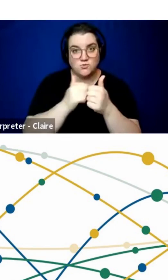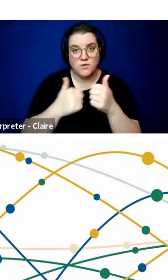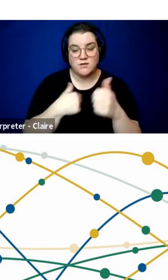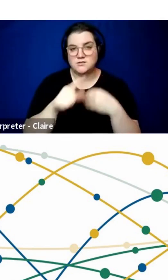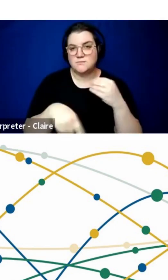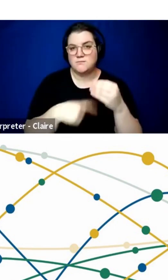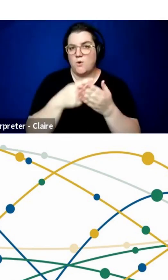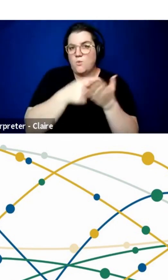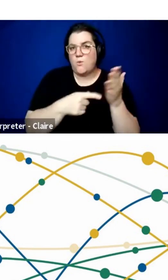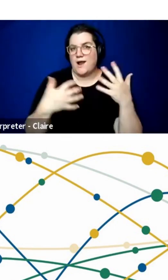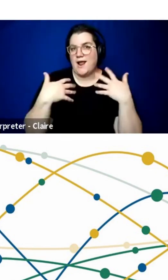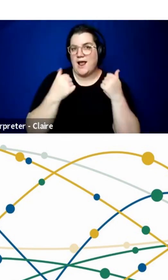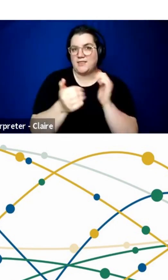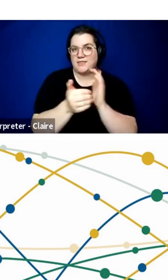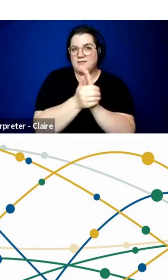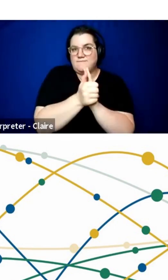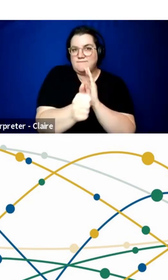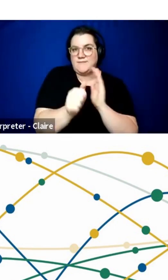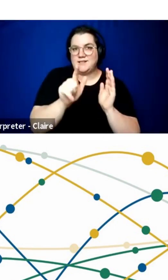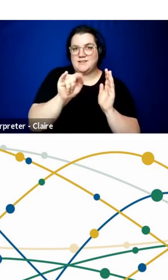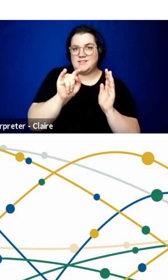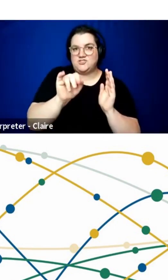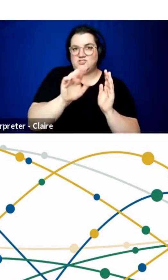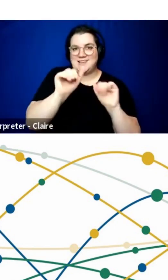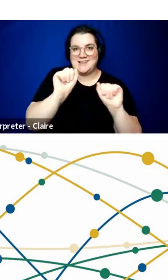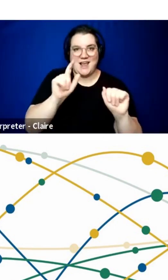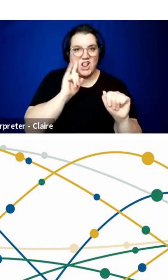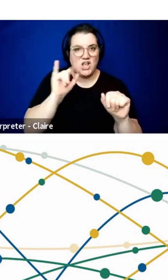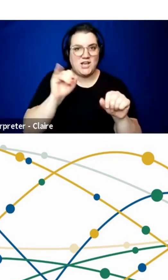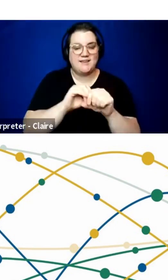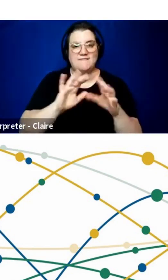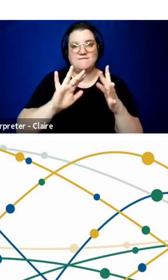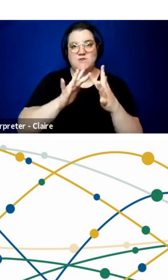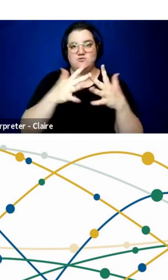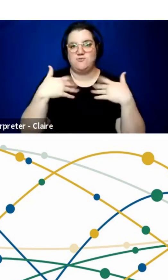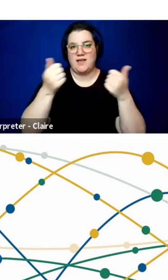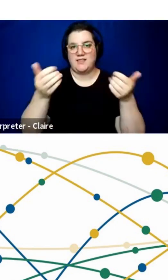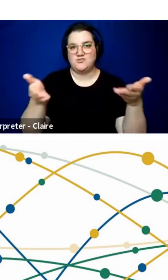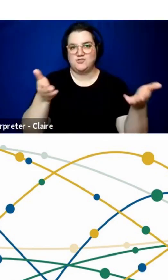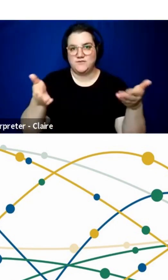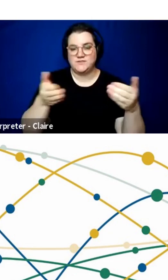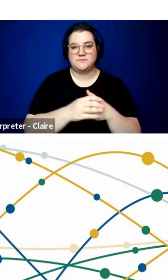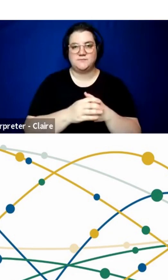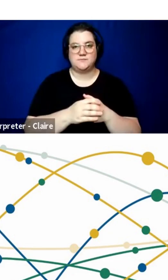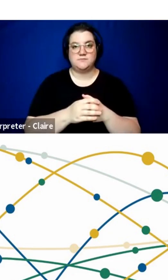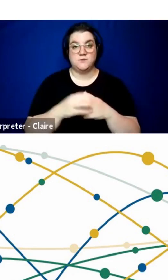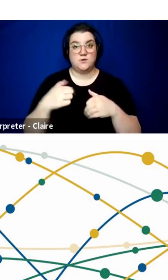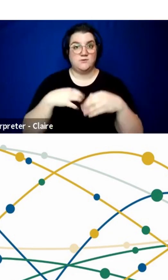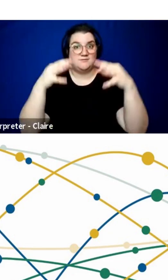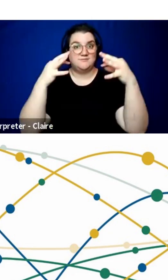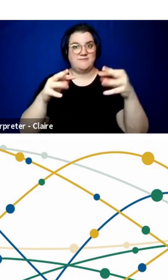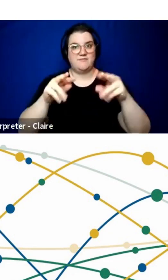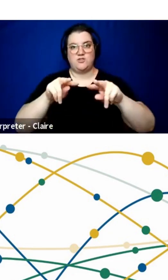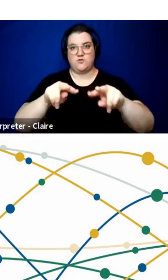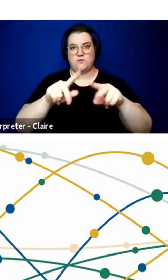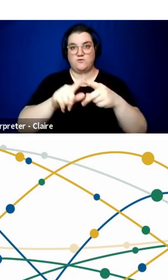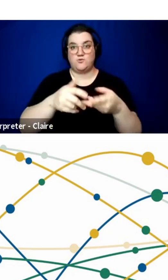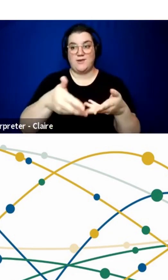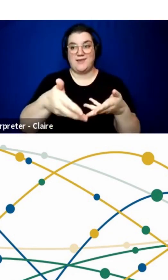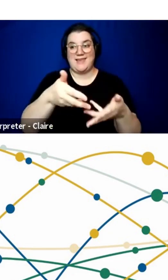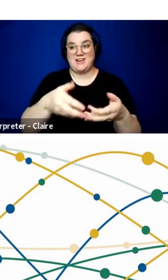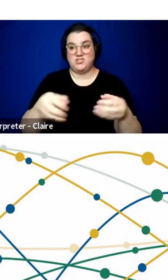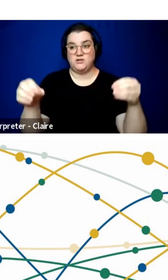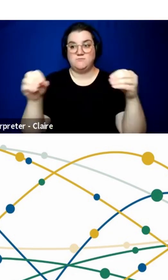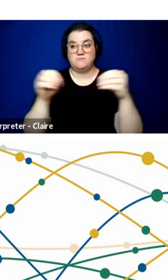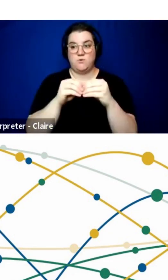health literacy can look like in virtual health services. And we are definitely looking forward to engaging more